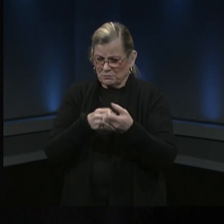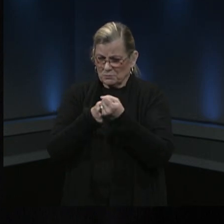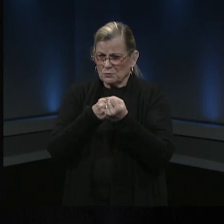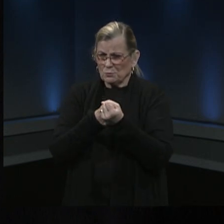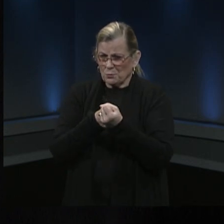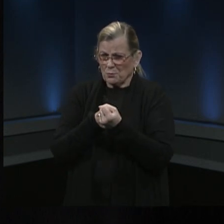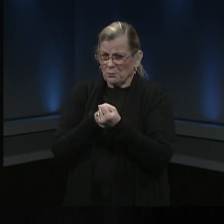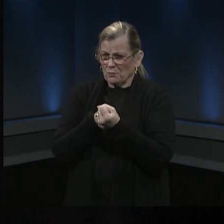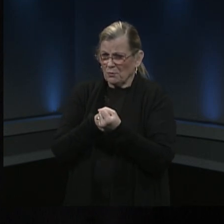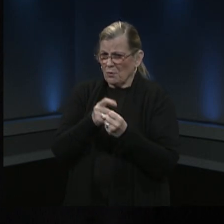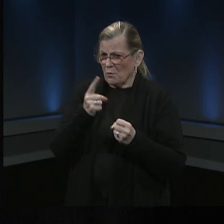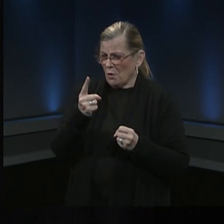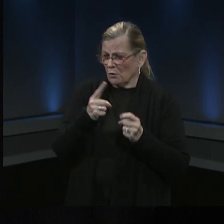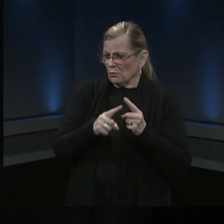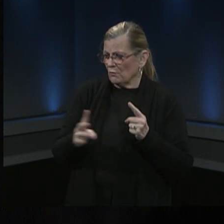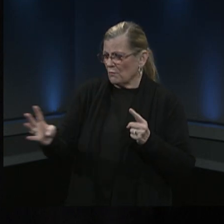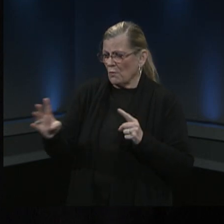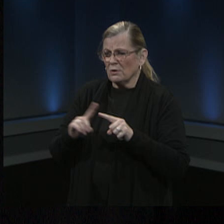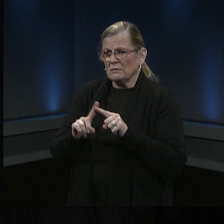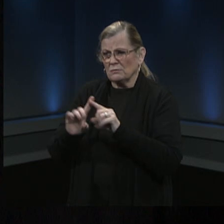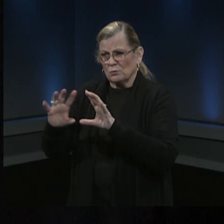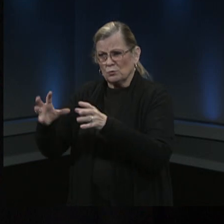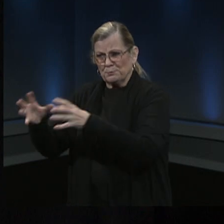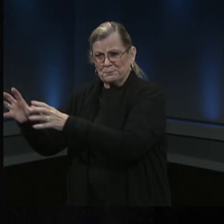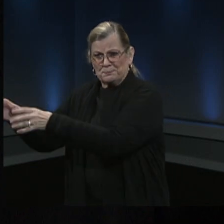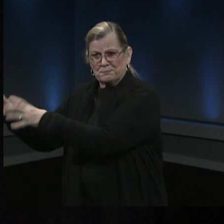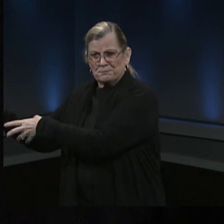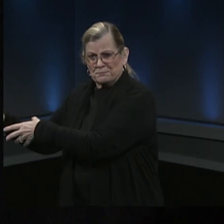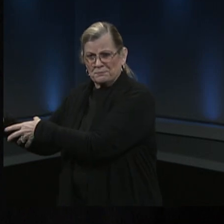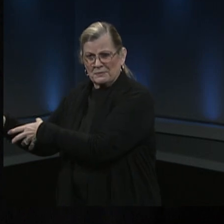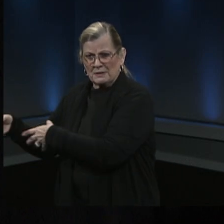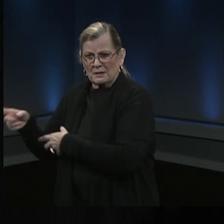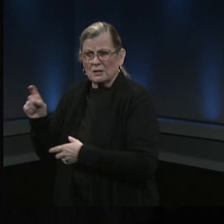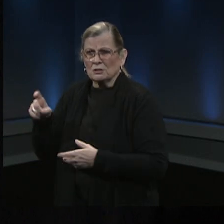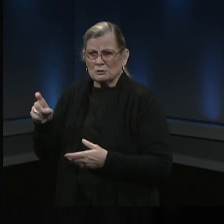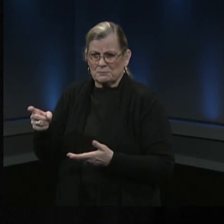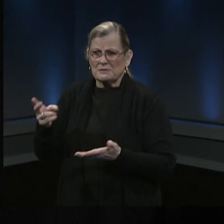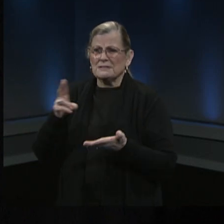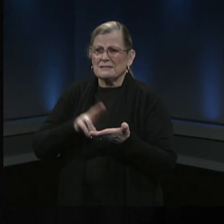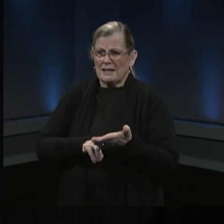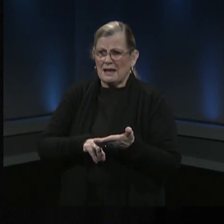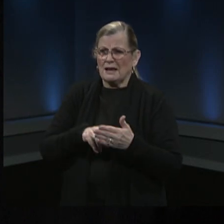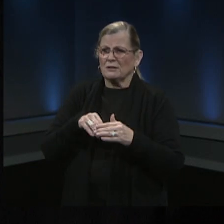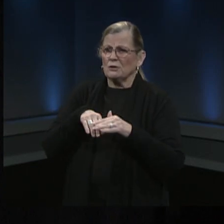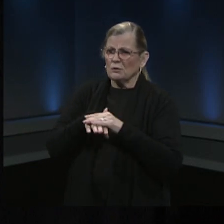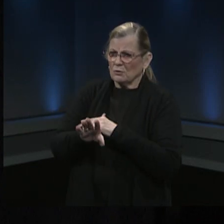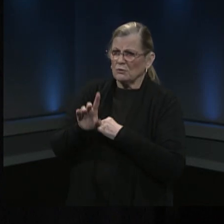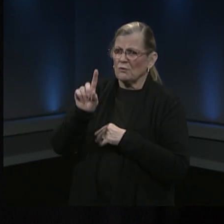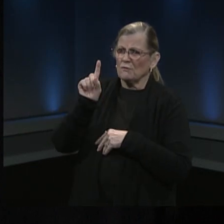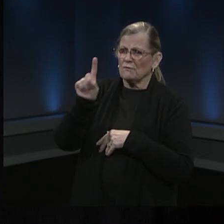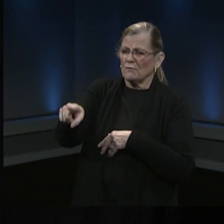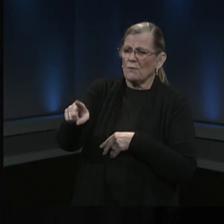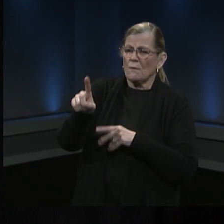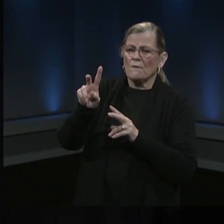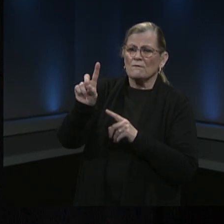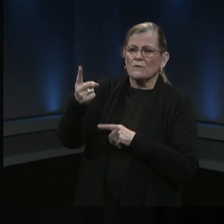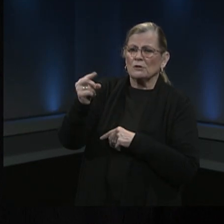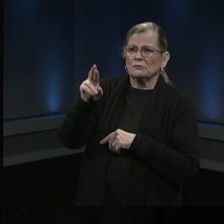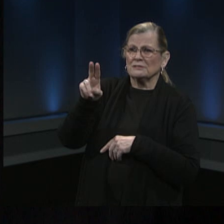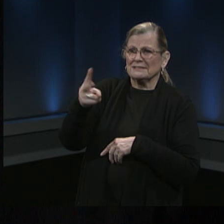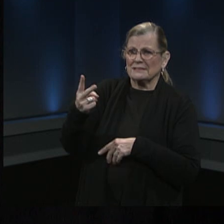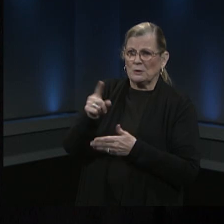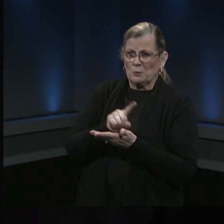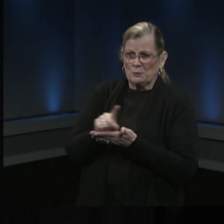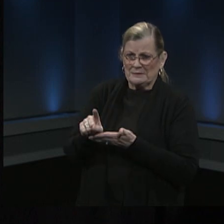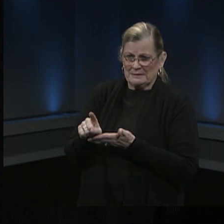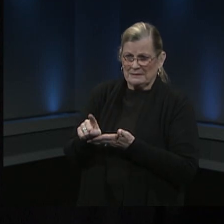four you should be working towards signing up for an appointment during weeks one or two and each of the subsequent groups are